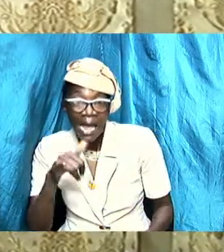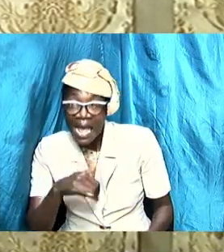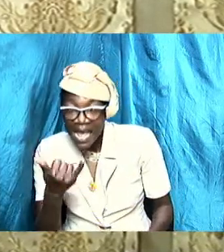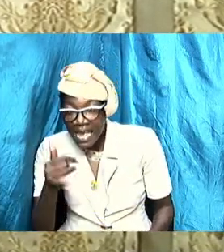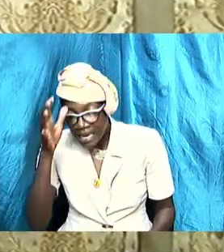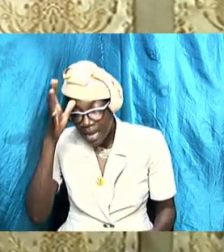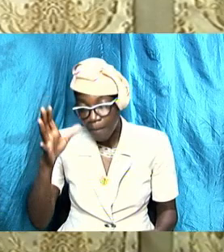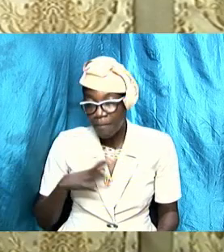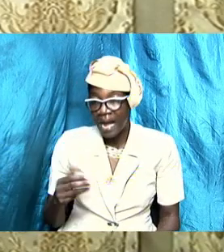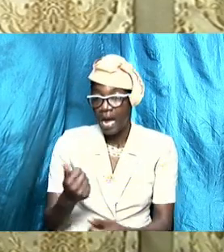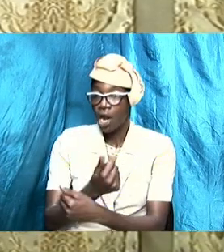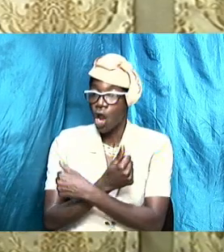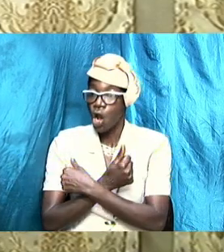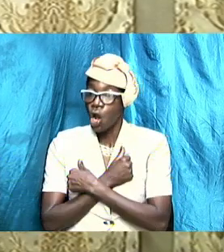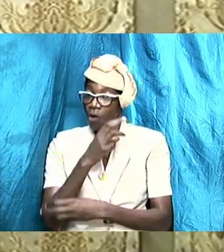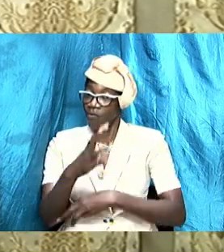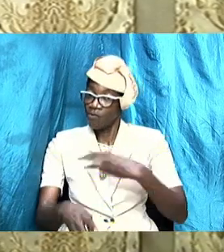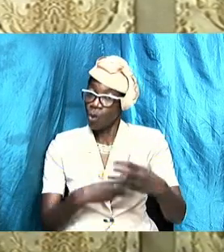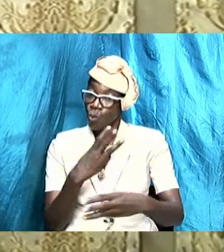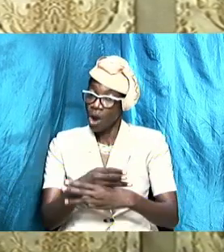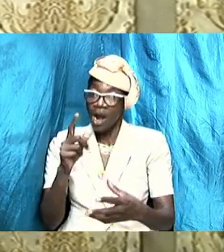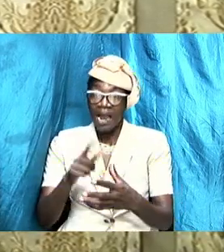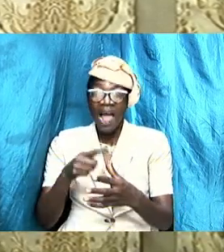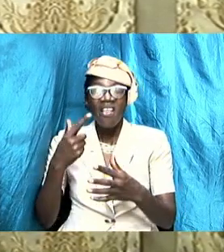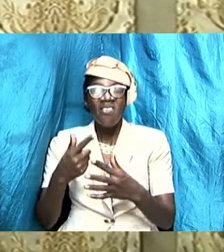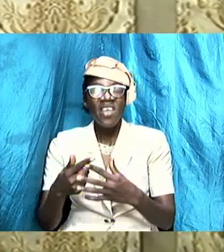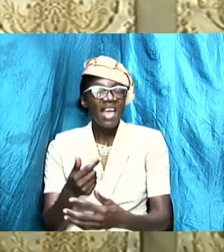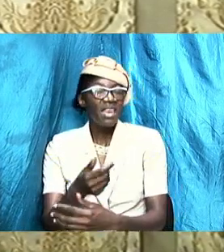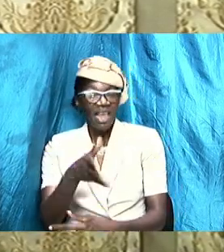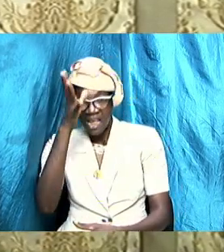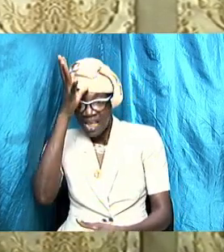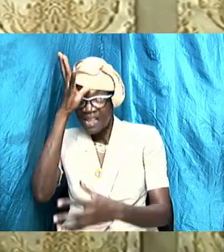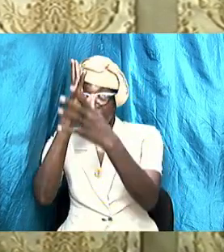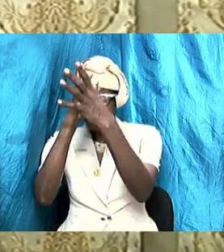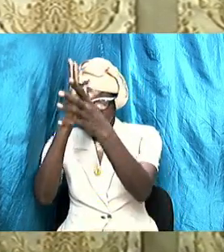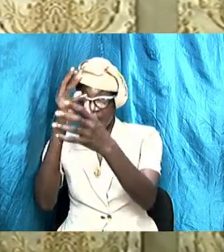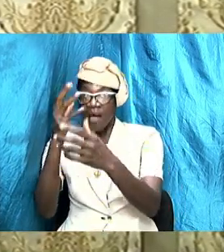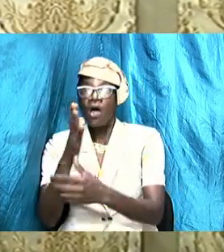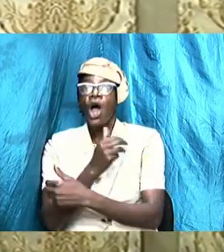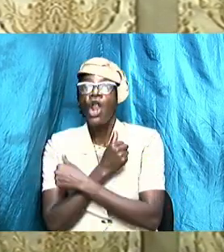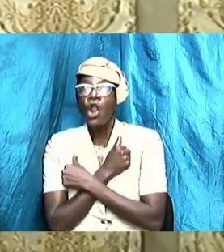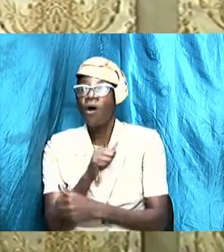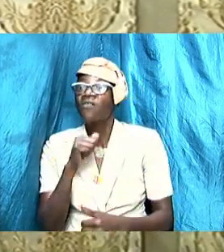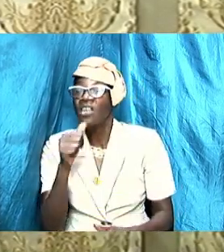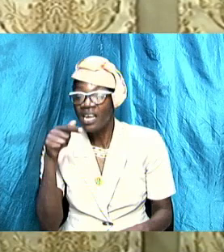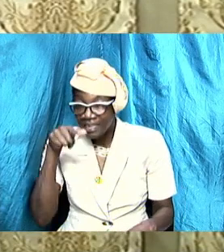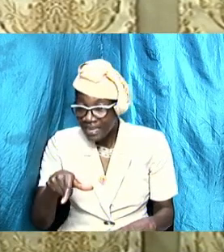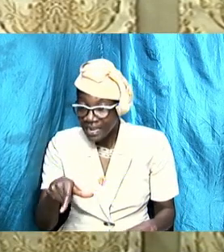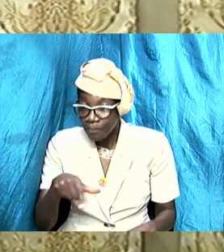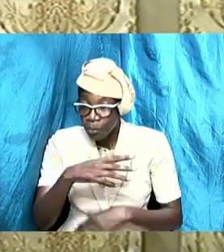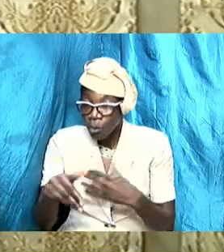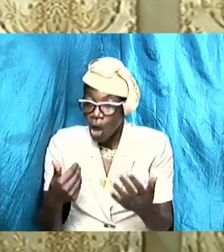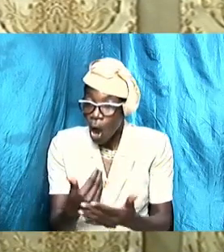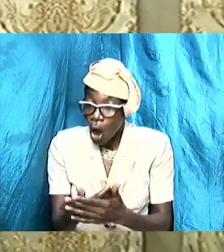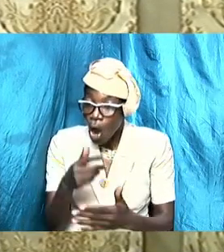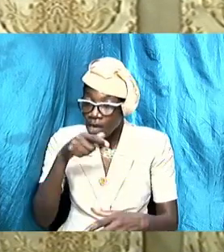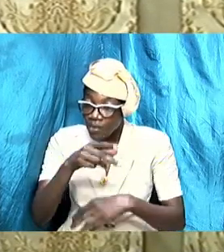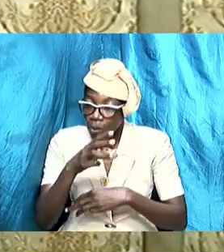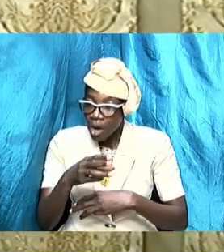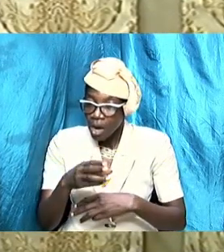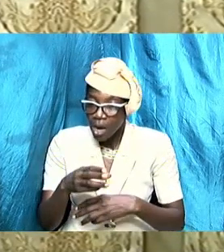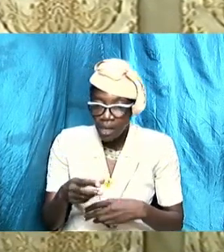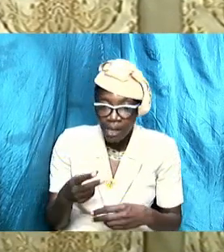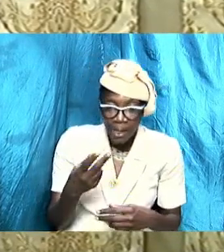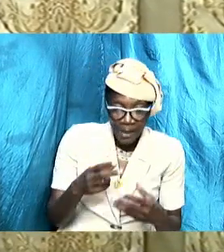the world then the love of the father is not in him for all that is in the world the lust of the flesh and the lust of the eyes and the